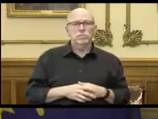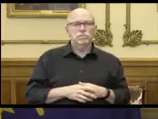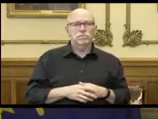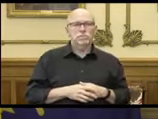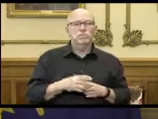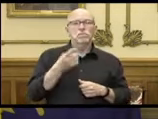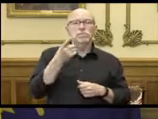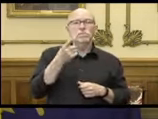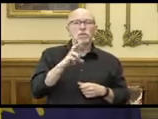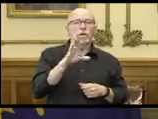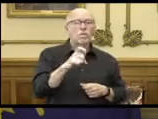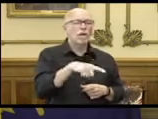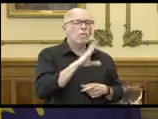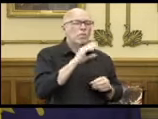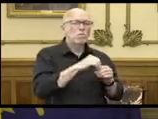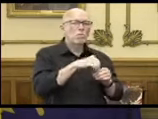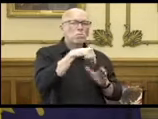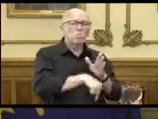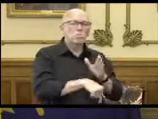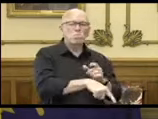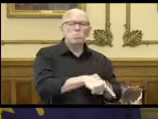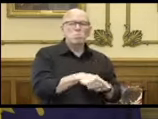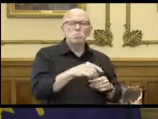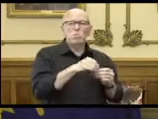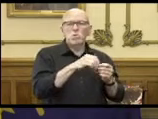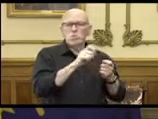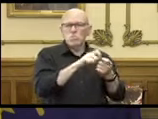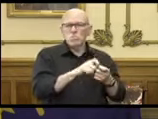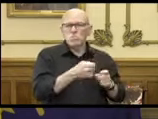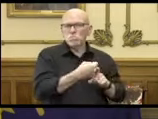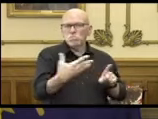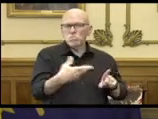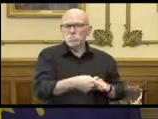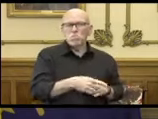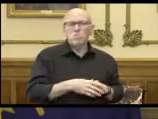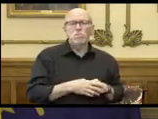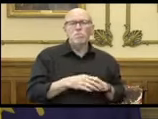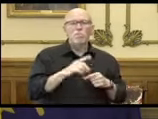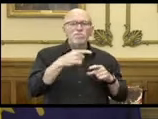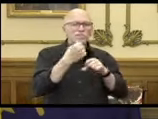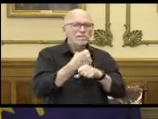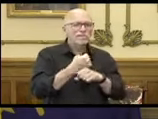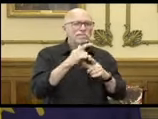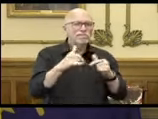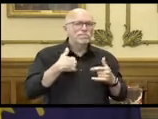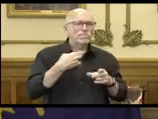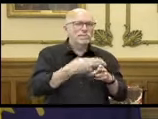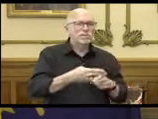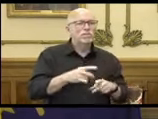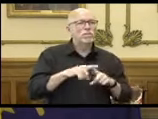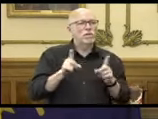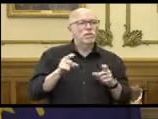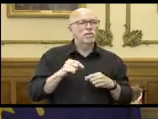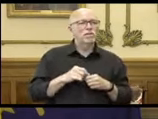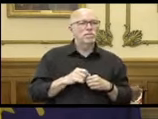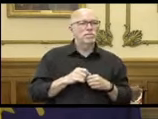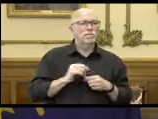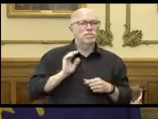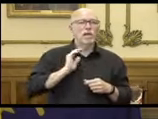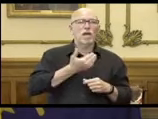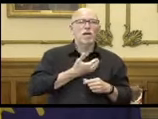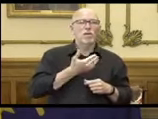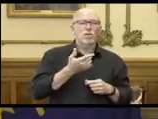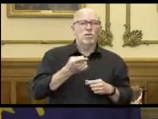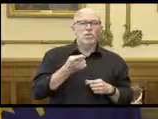Dr. Box will go more into that in detail with that data that I mentioned, but our